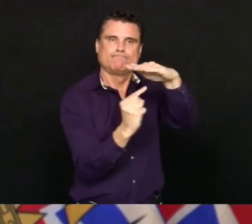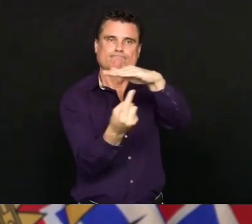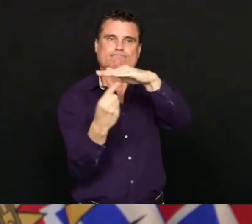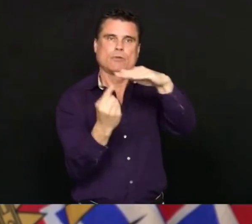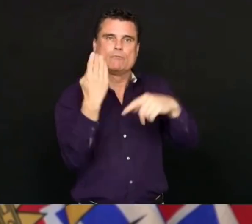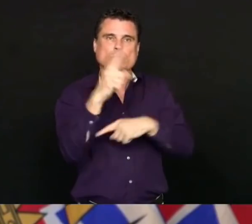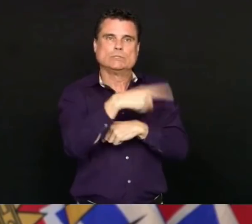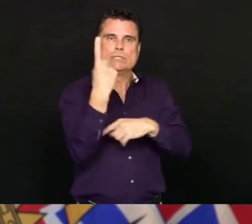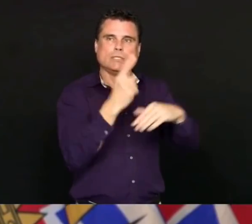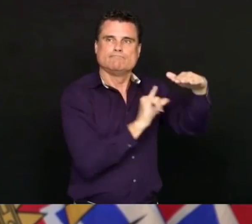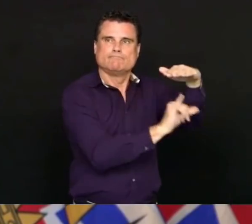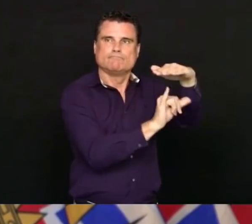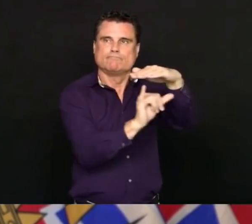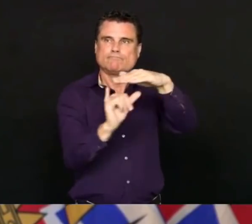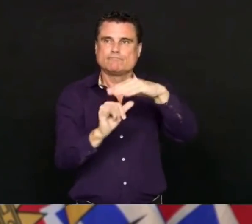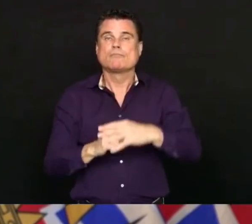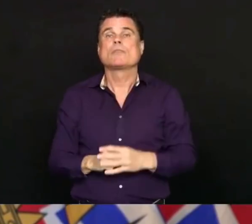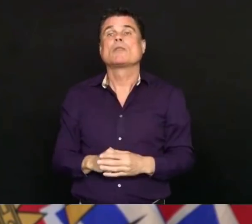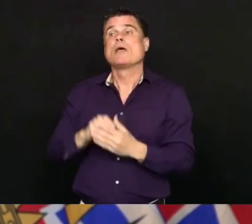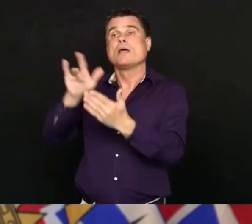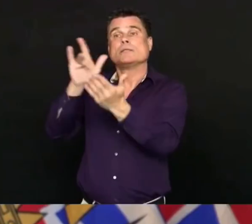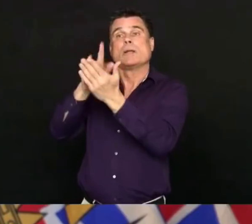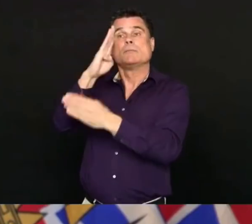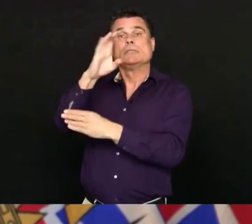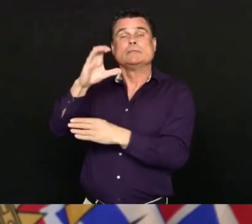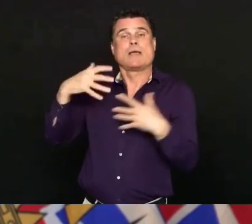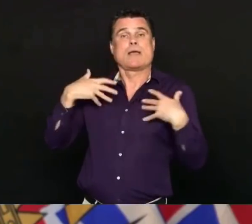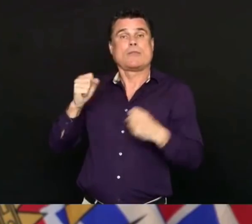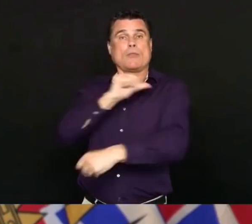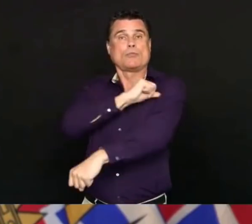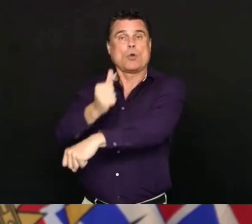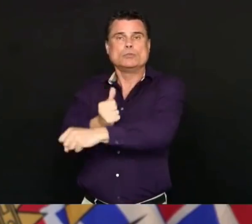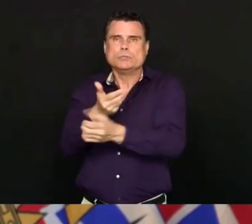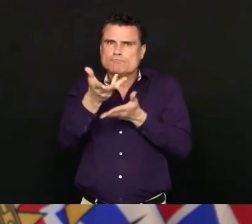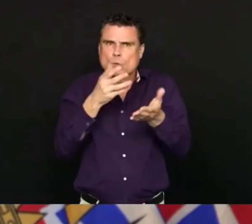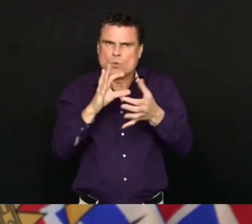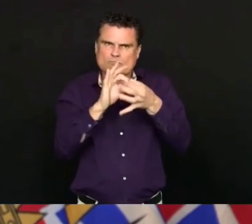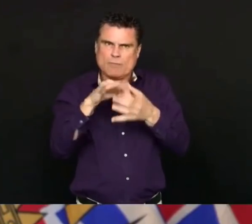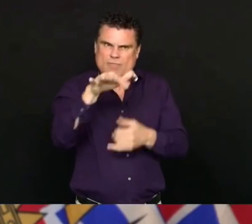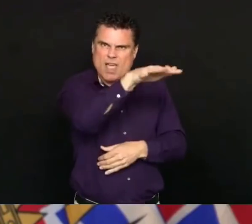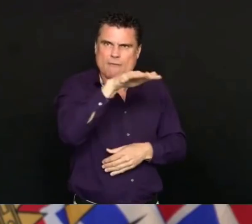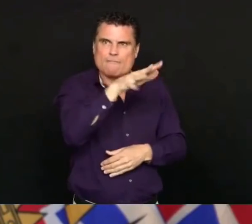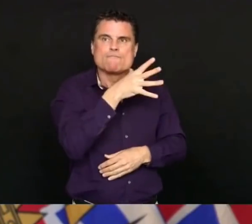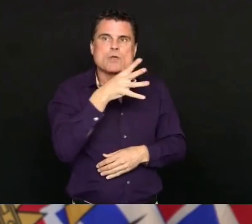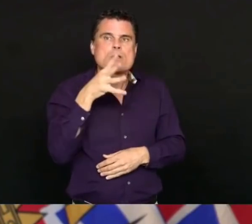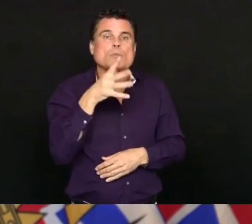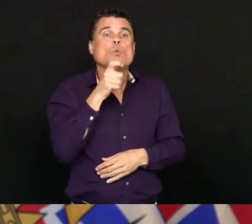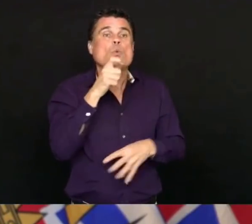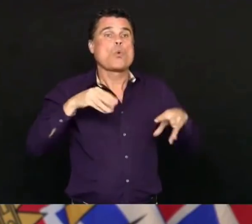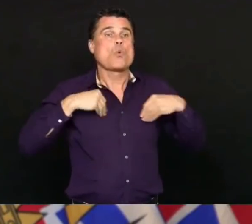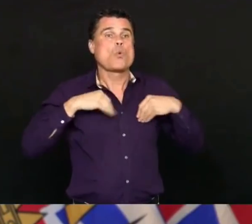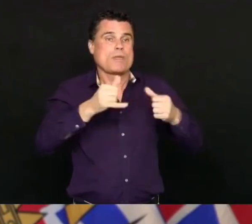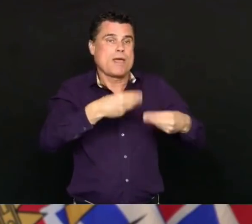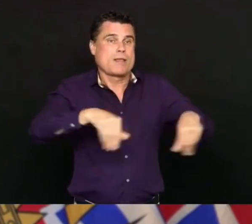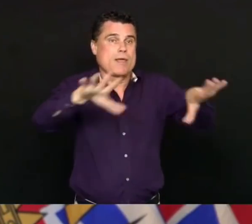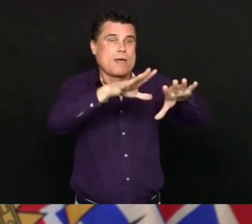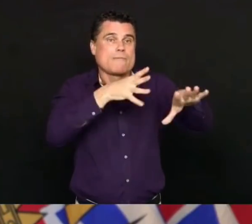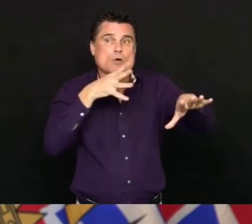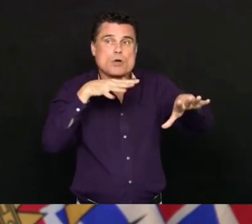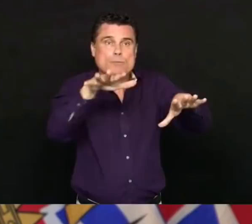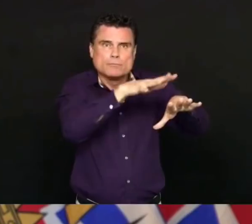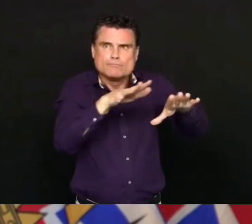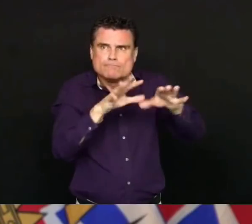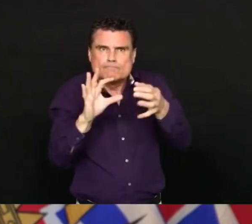very closely with the owners and the property owners to make sure everybody is cared for. And that they are able to self-isolate or quarantine